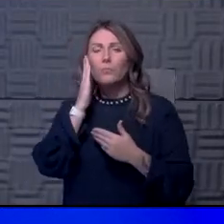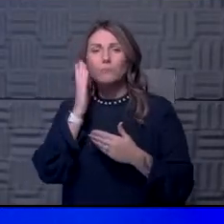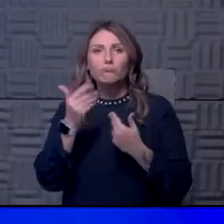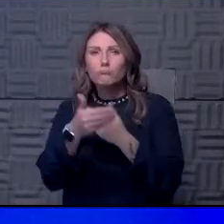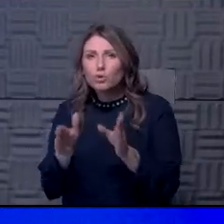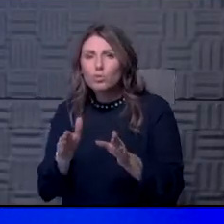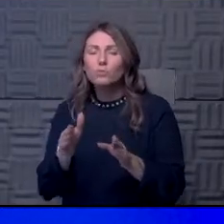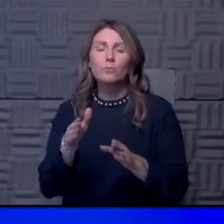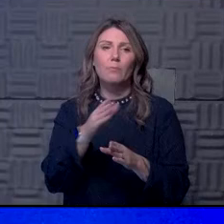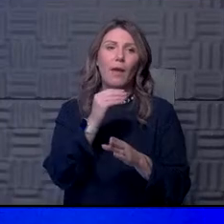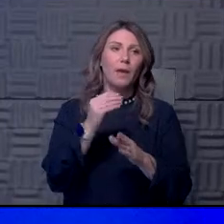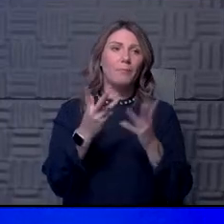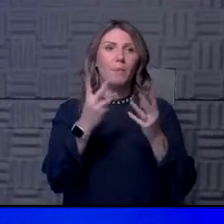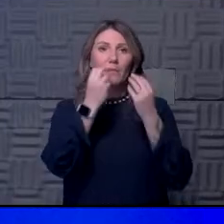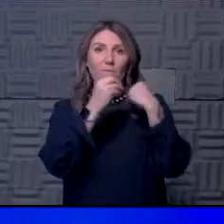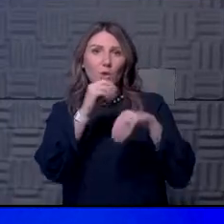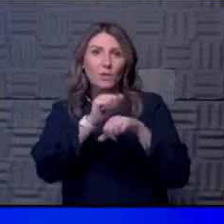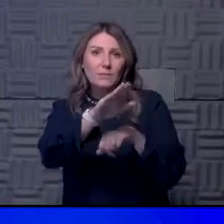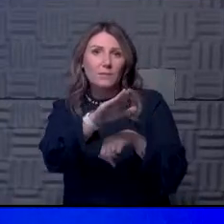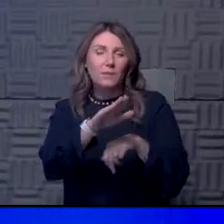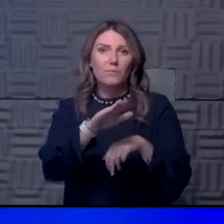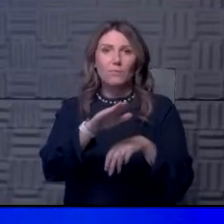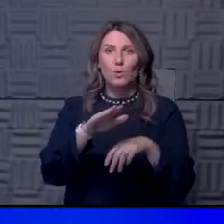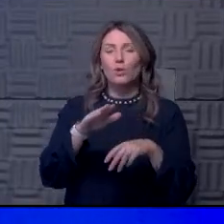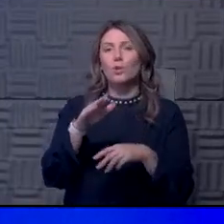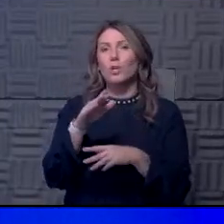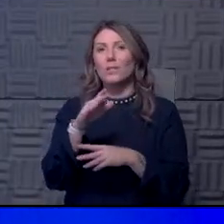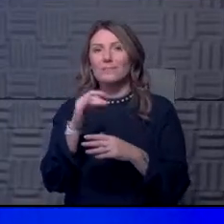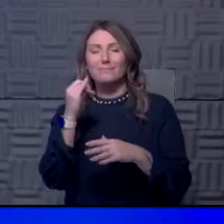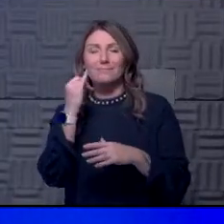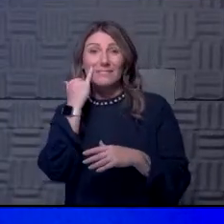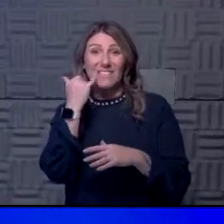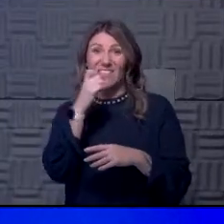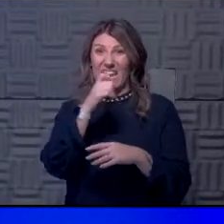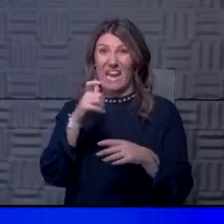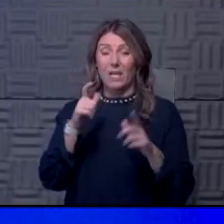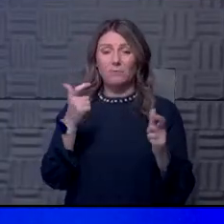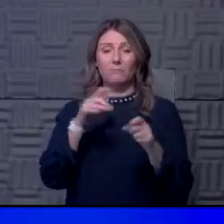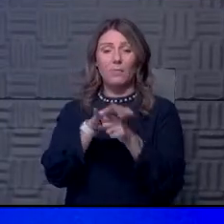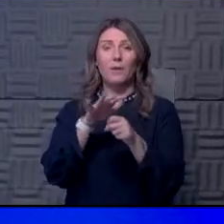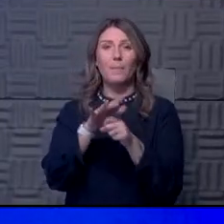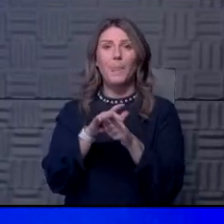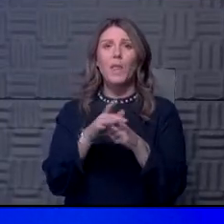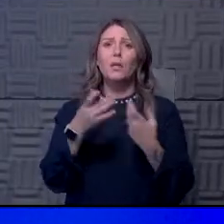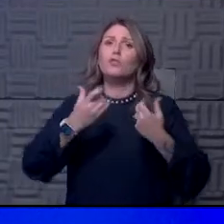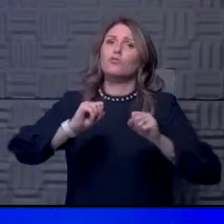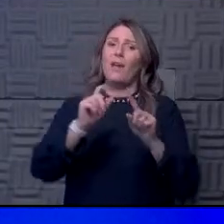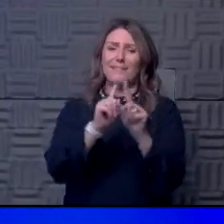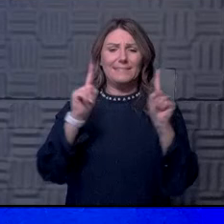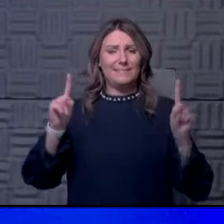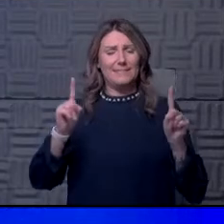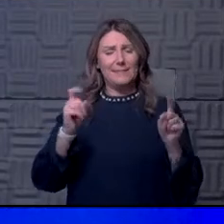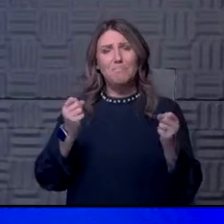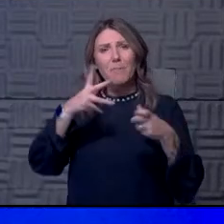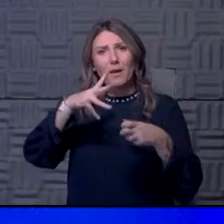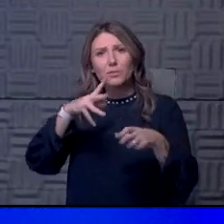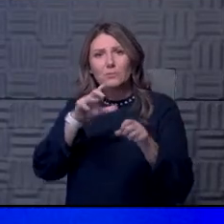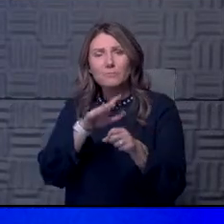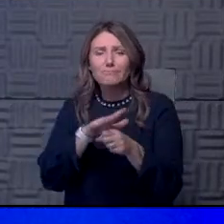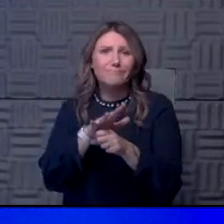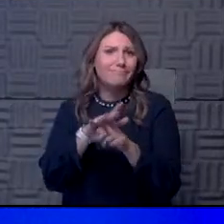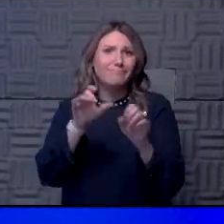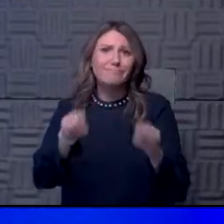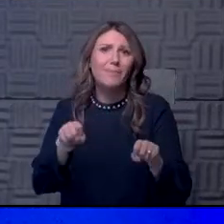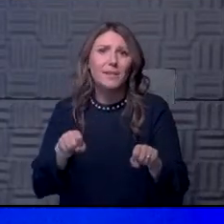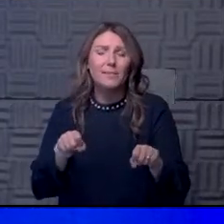can, um, you know, by people, other people who are living in house. If you don't have a household that's big enough, try to stay distance as much, you, as much as you can